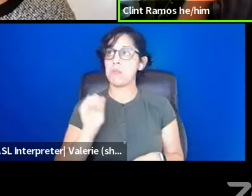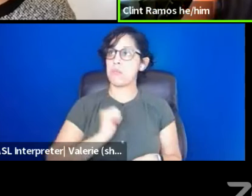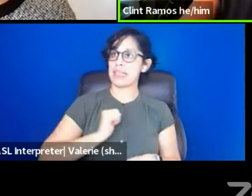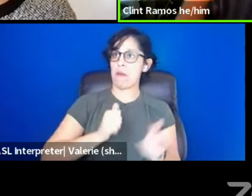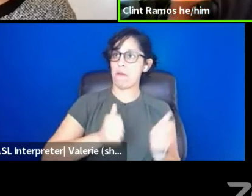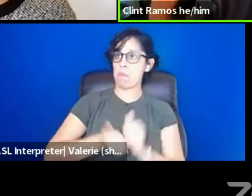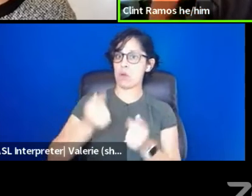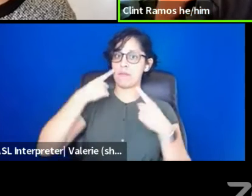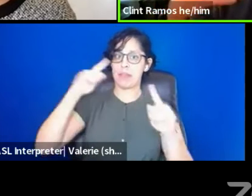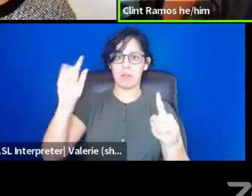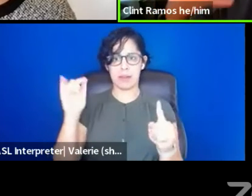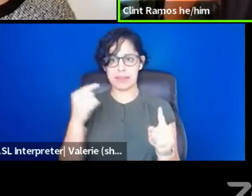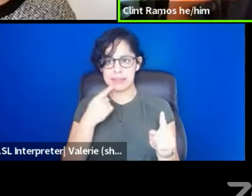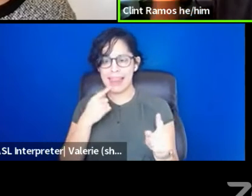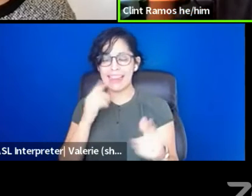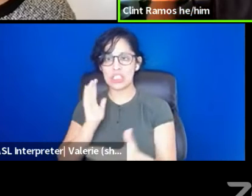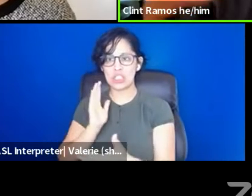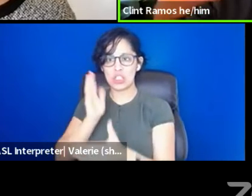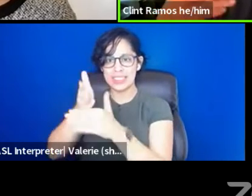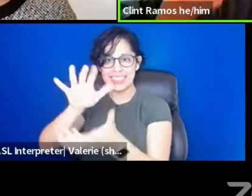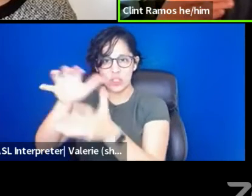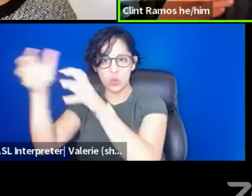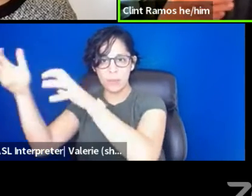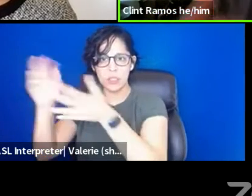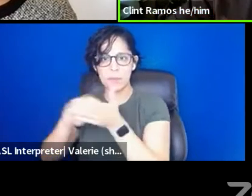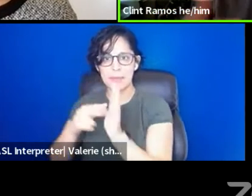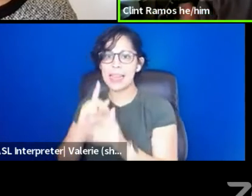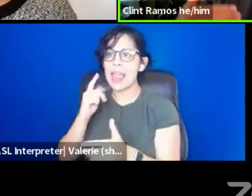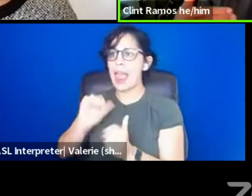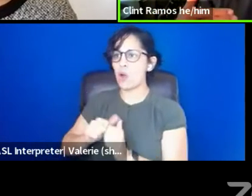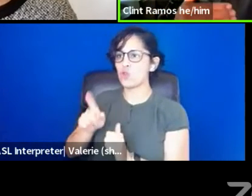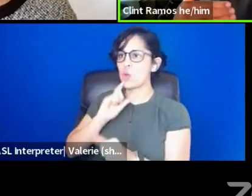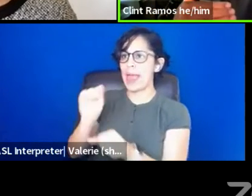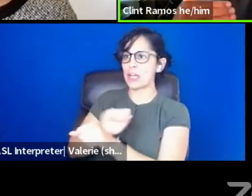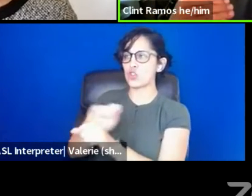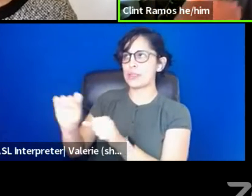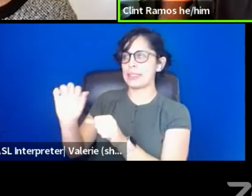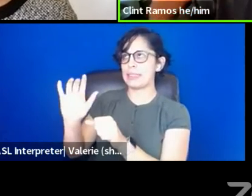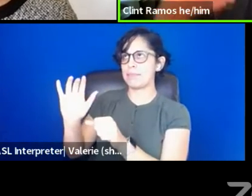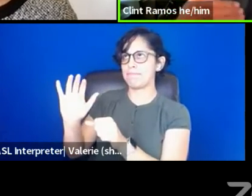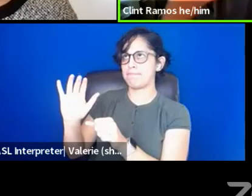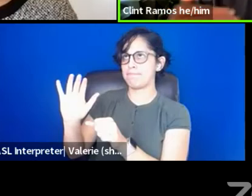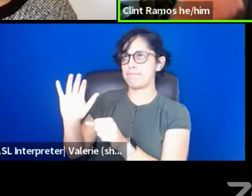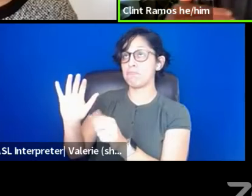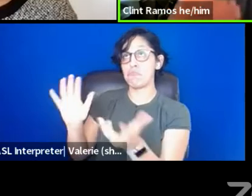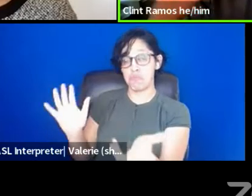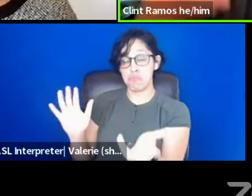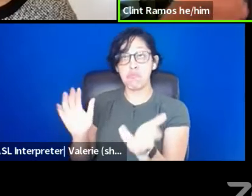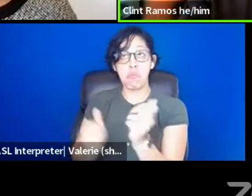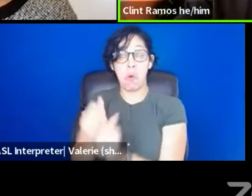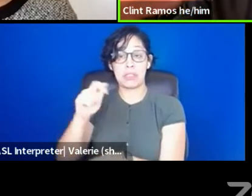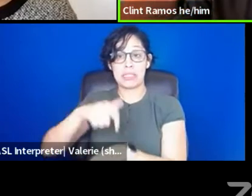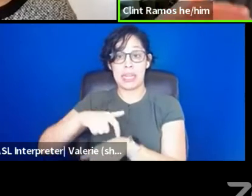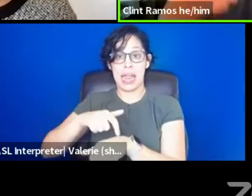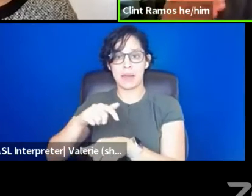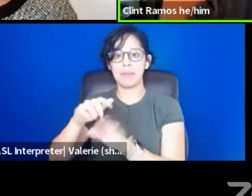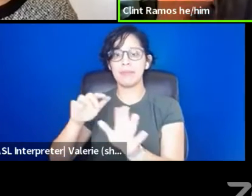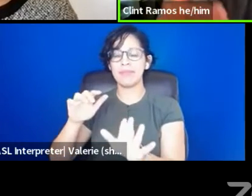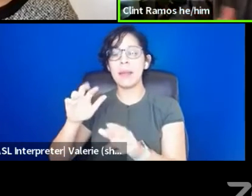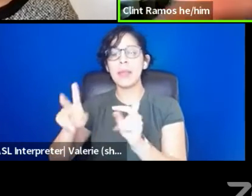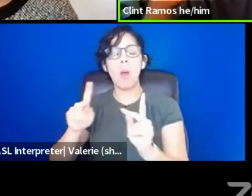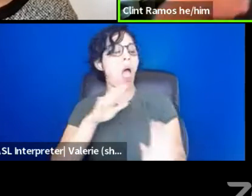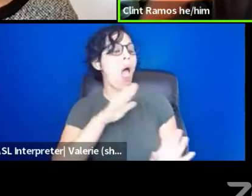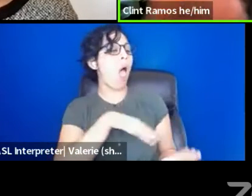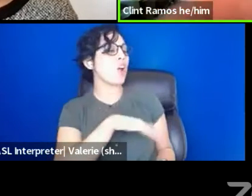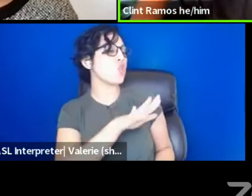effective, as I said, is disruption. And then how do you actually, you know, how do you, most of the time I get, I just get tone police, right?